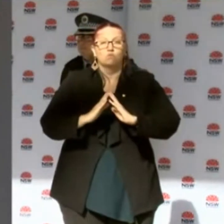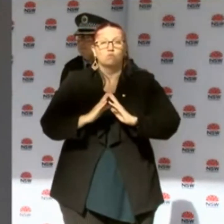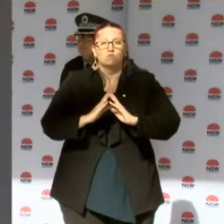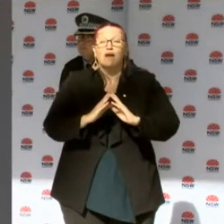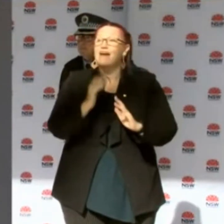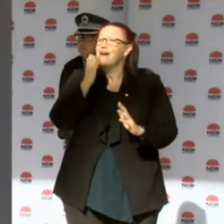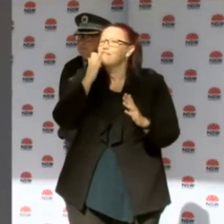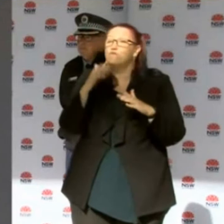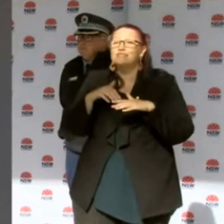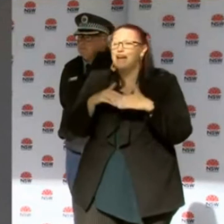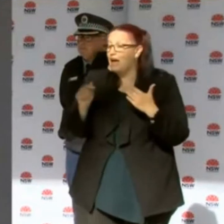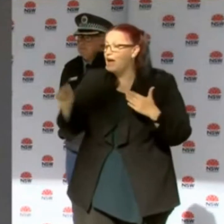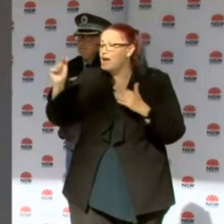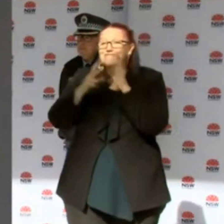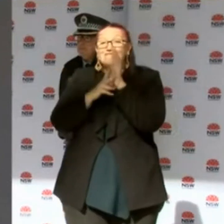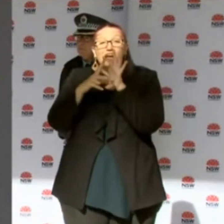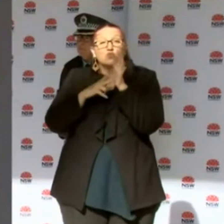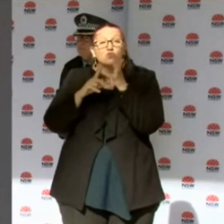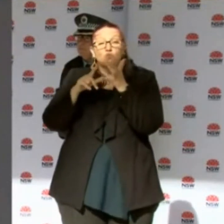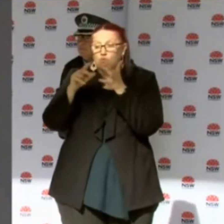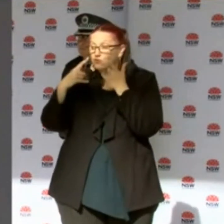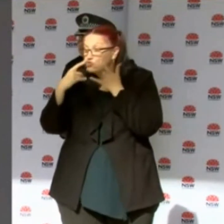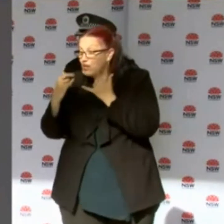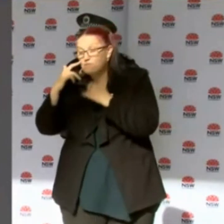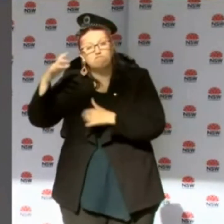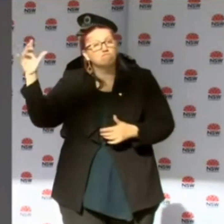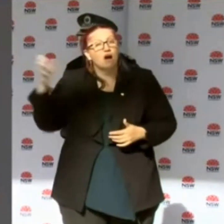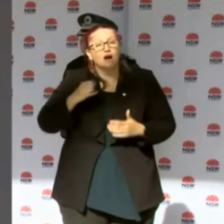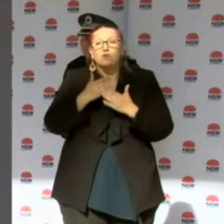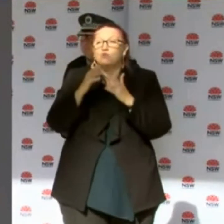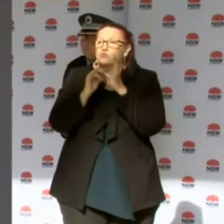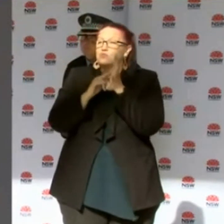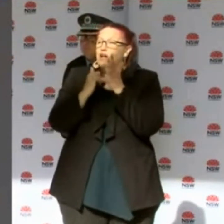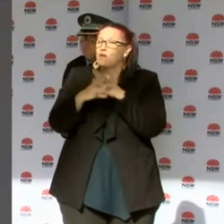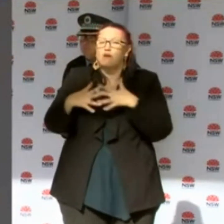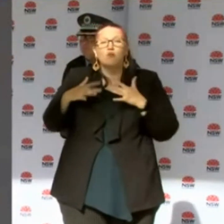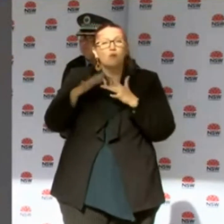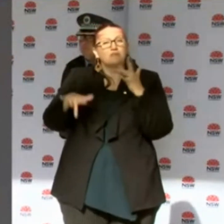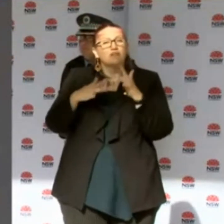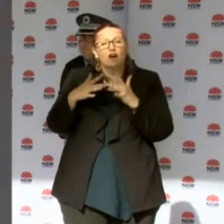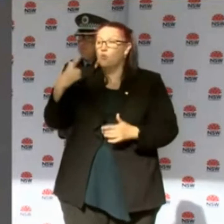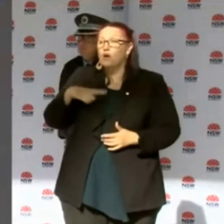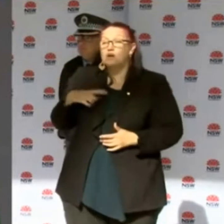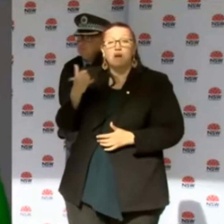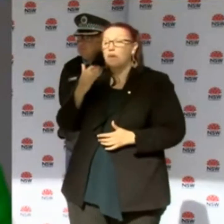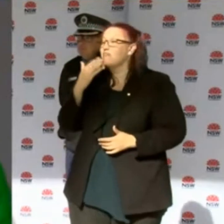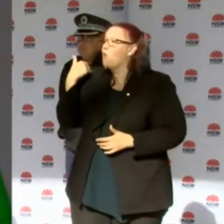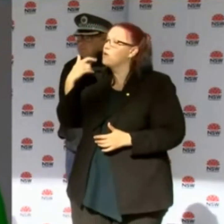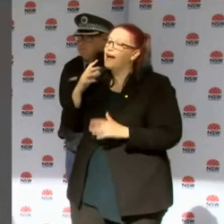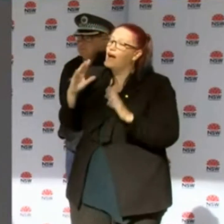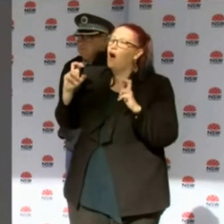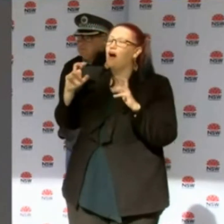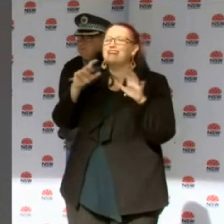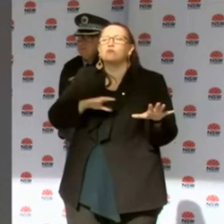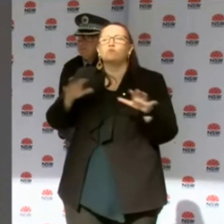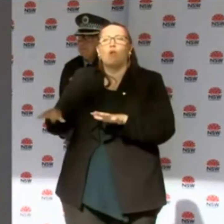People's status may change. Everybody has to be vigilant. And as I said, this is probably, if not the